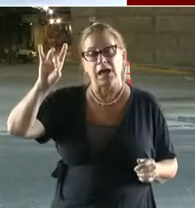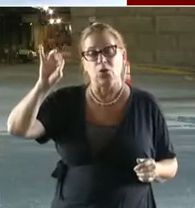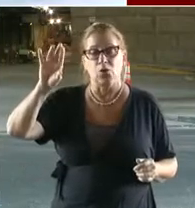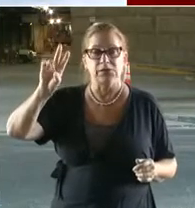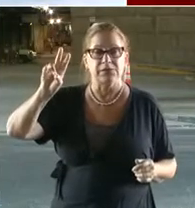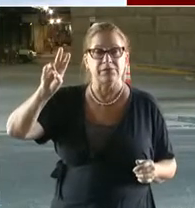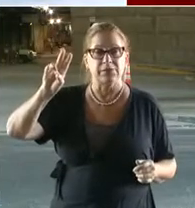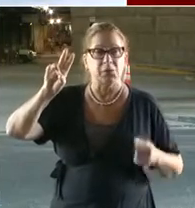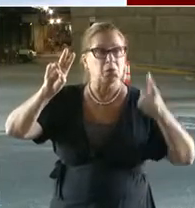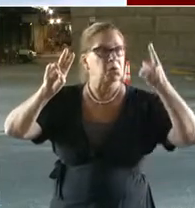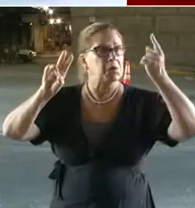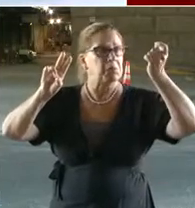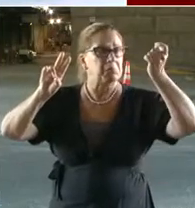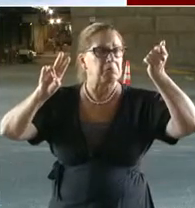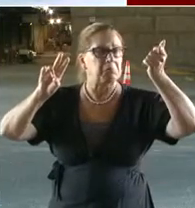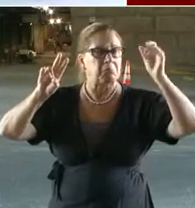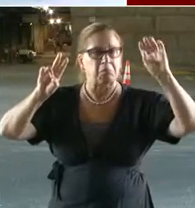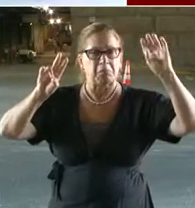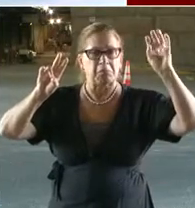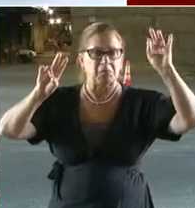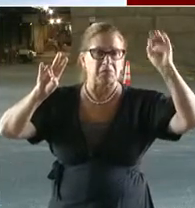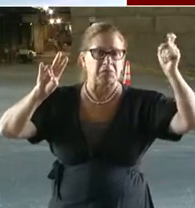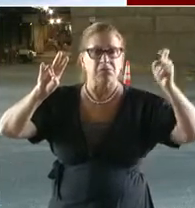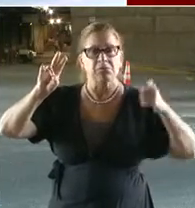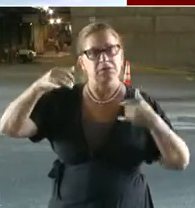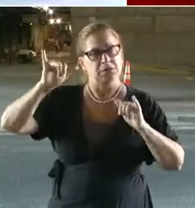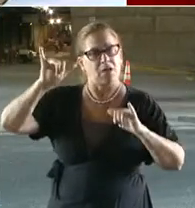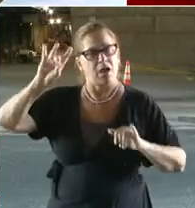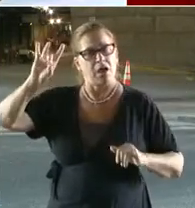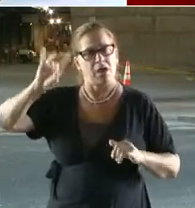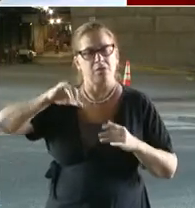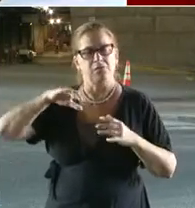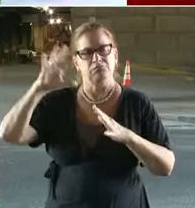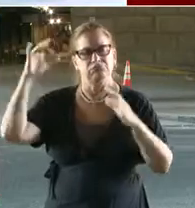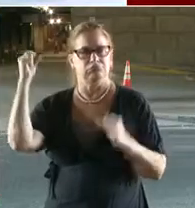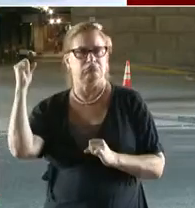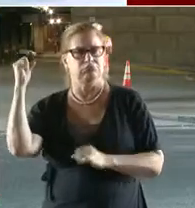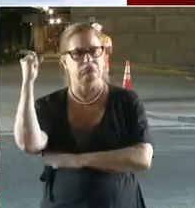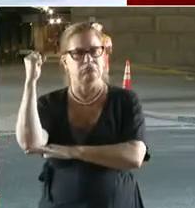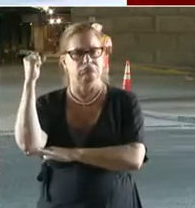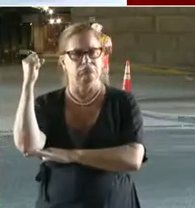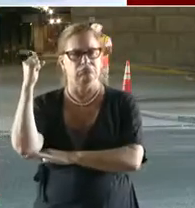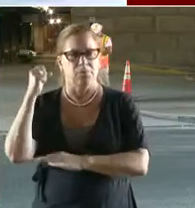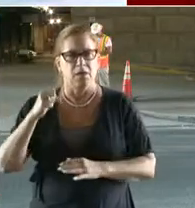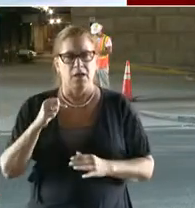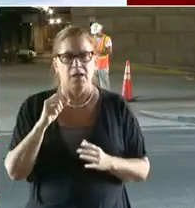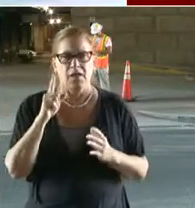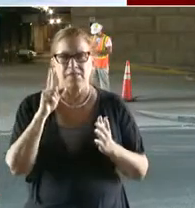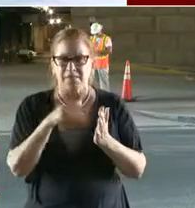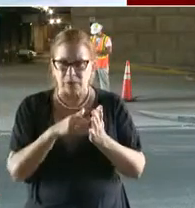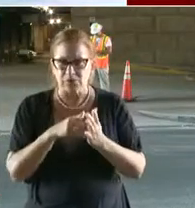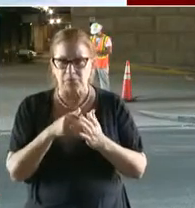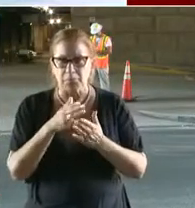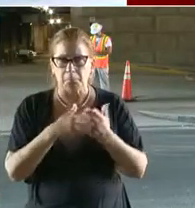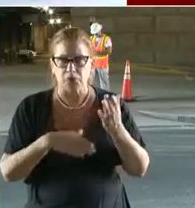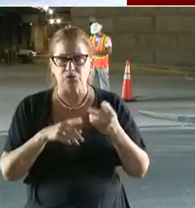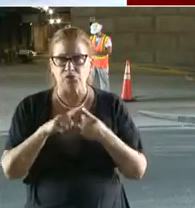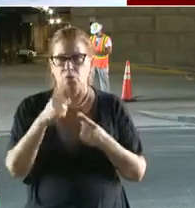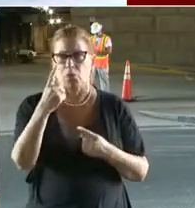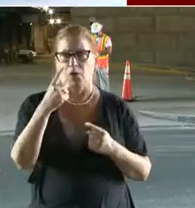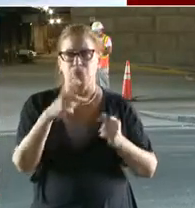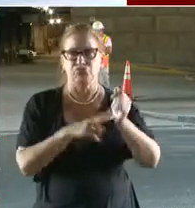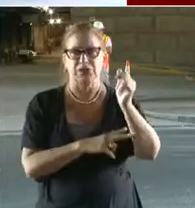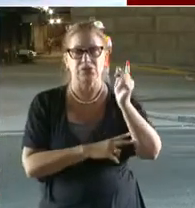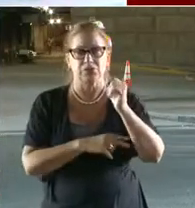if you look at a bridge like this, there are thousands of elements. So it's very difficult to say I could be just one